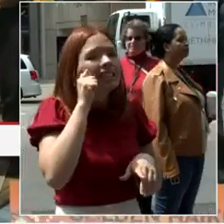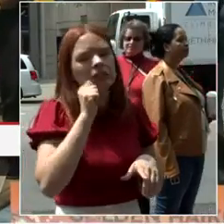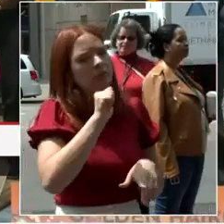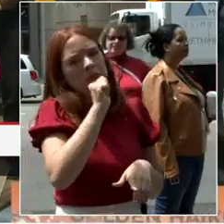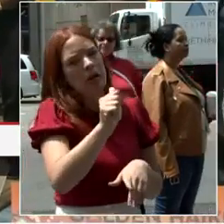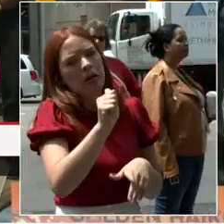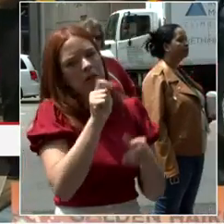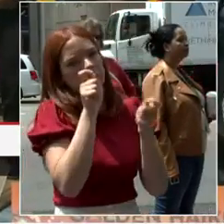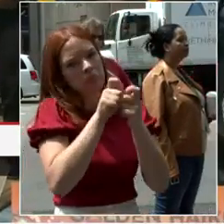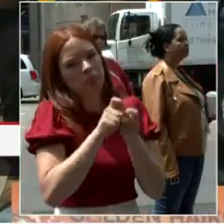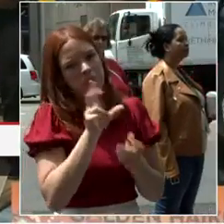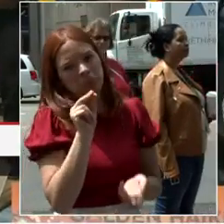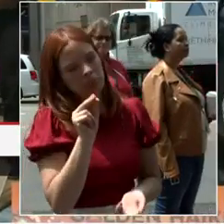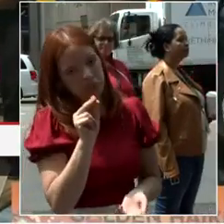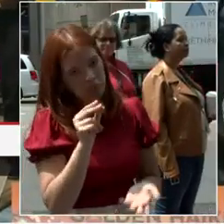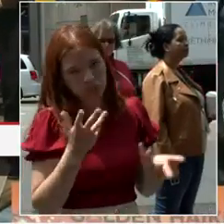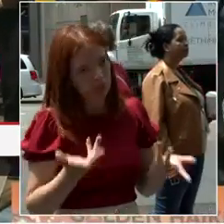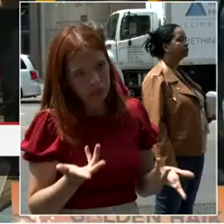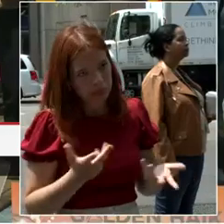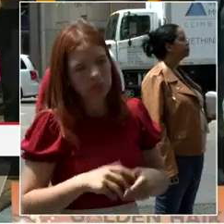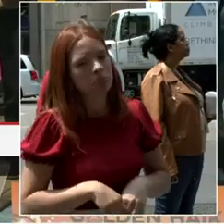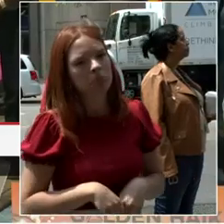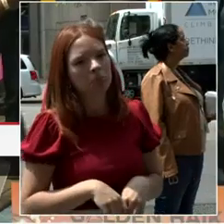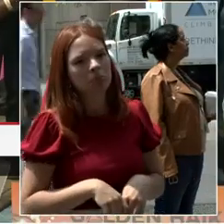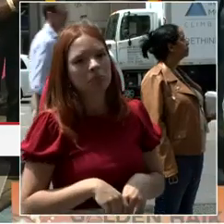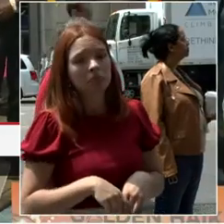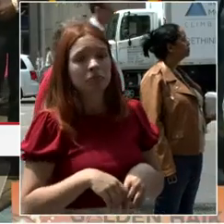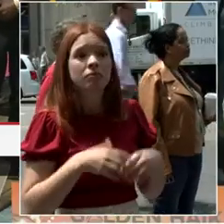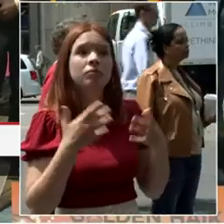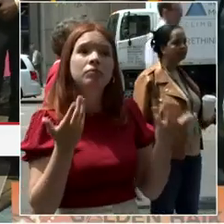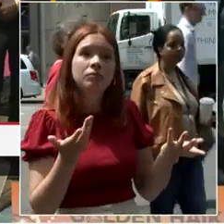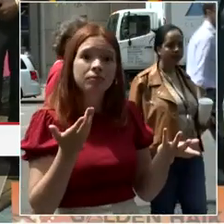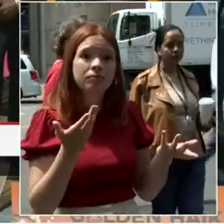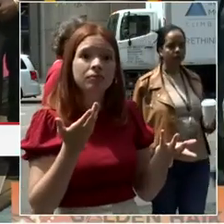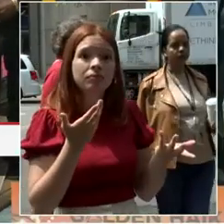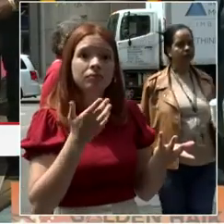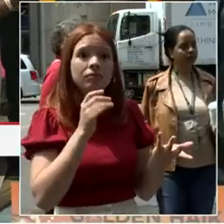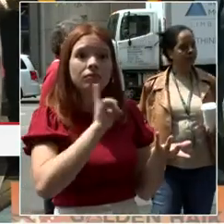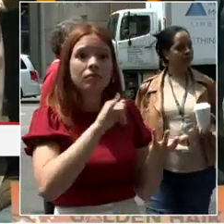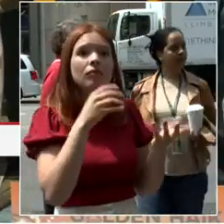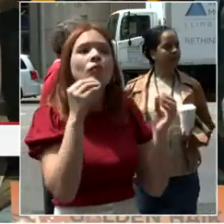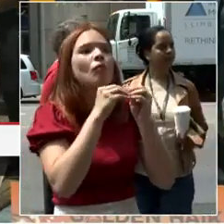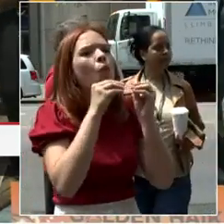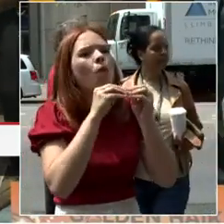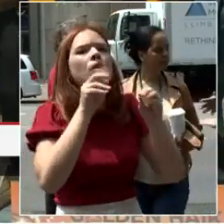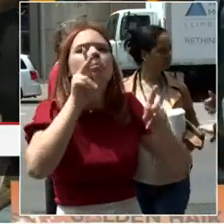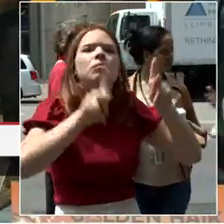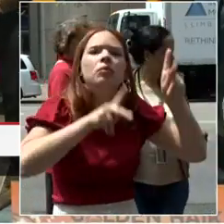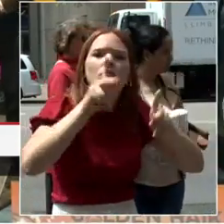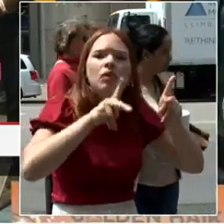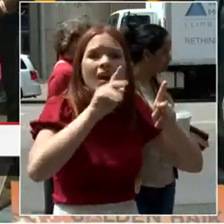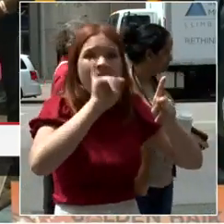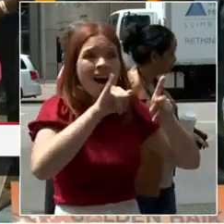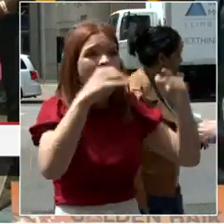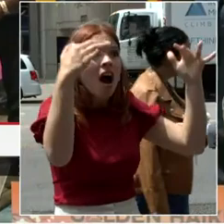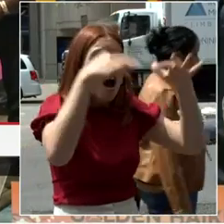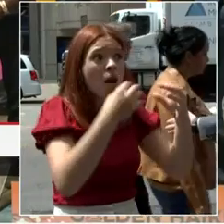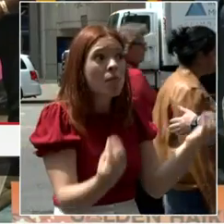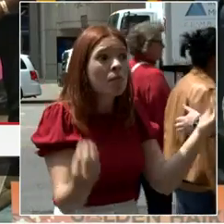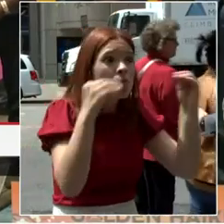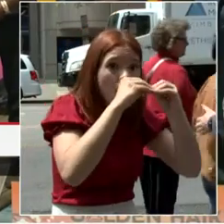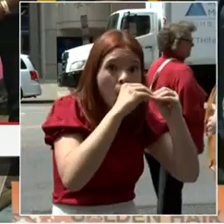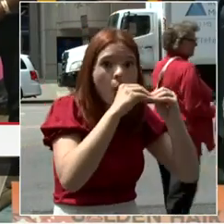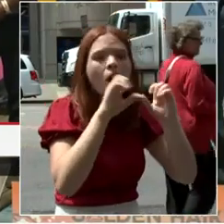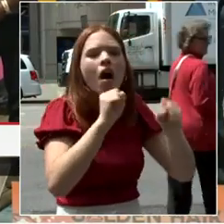better schools to improve public safety and transportation to be the number one park system in the world. But it's come at a